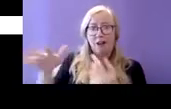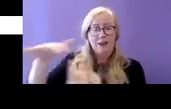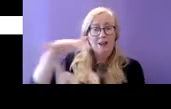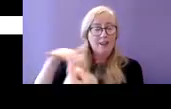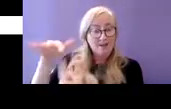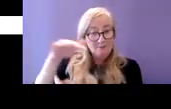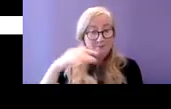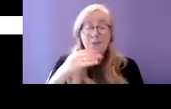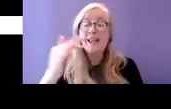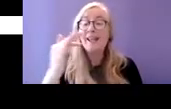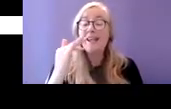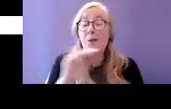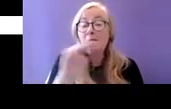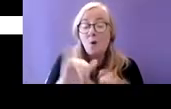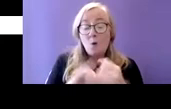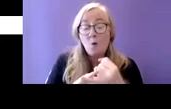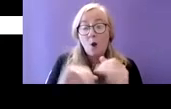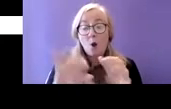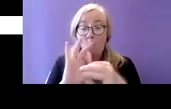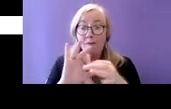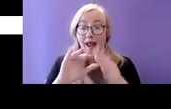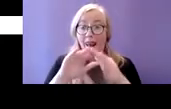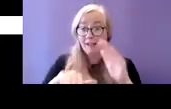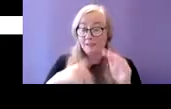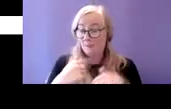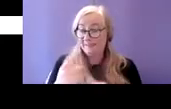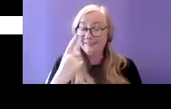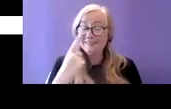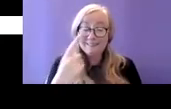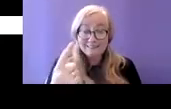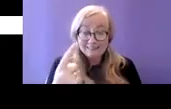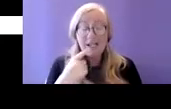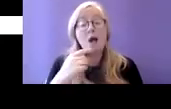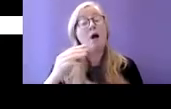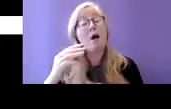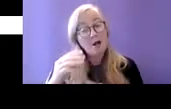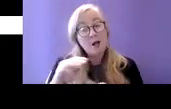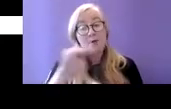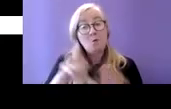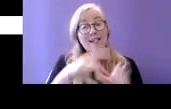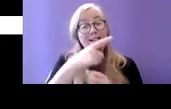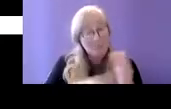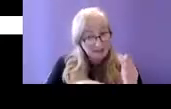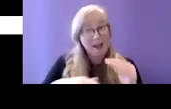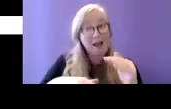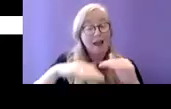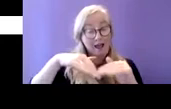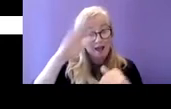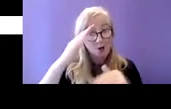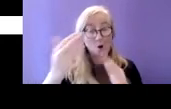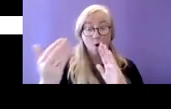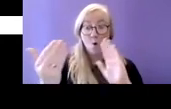observe is that a larger share of persons with disabilities are homeless as compared to that for the general population